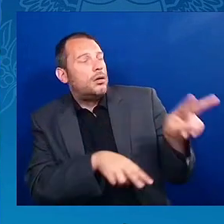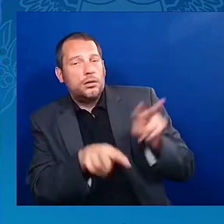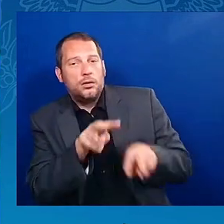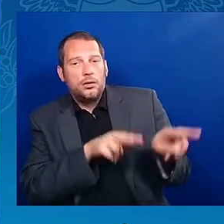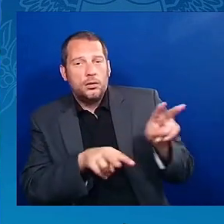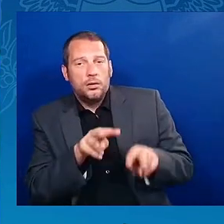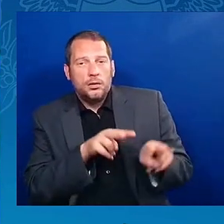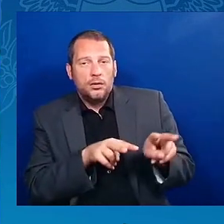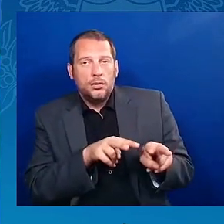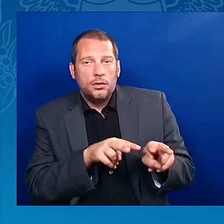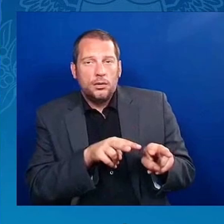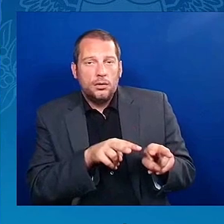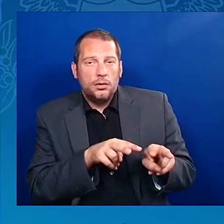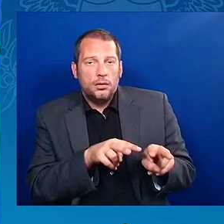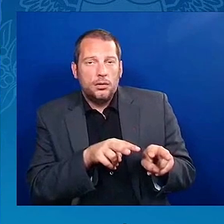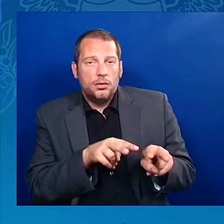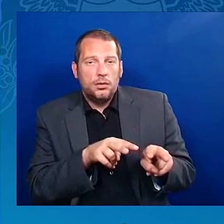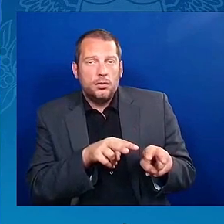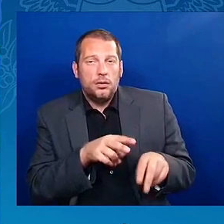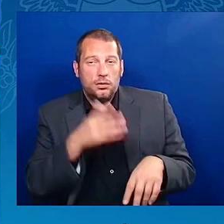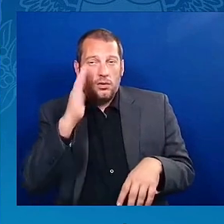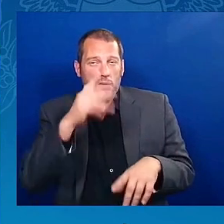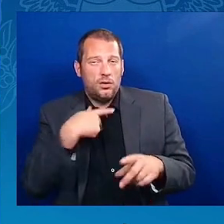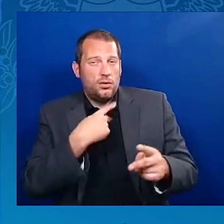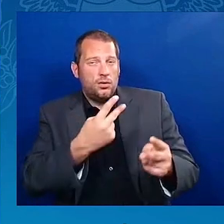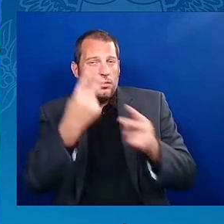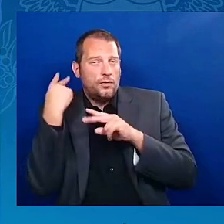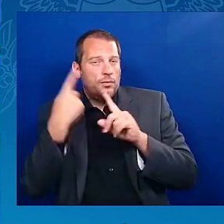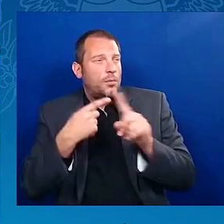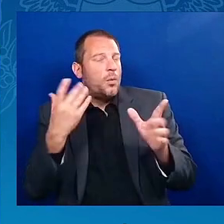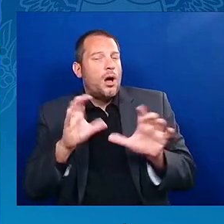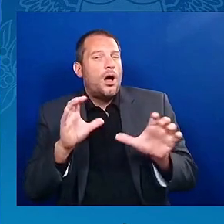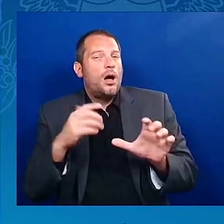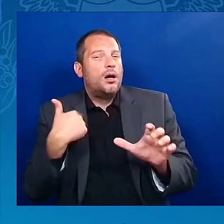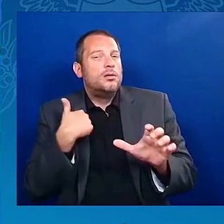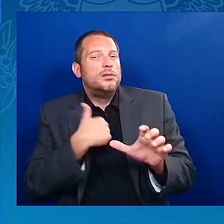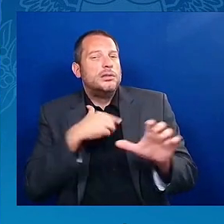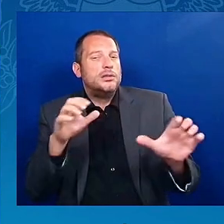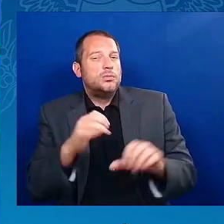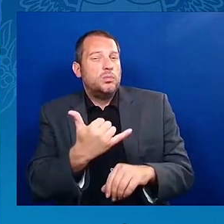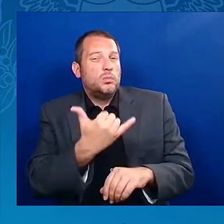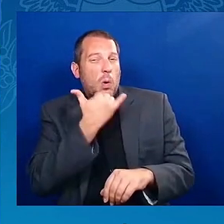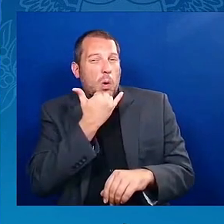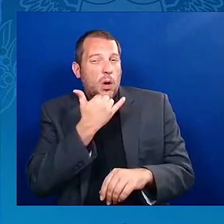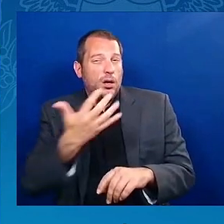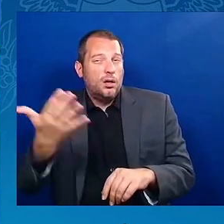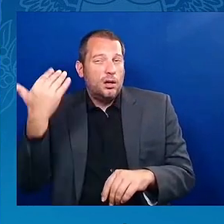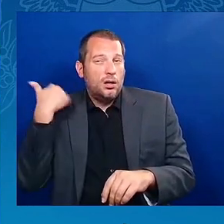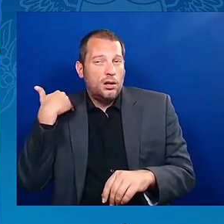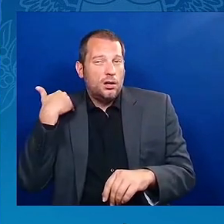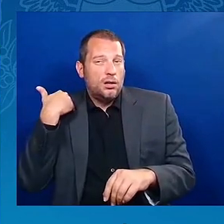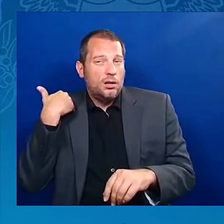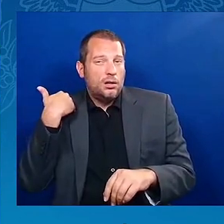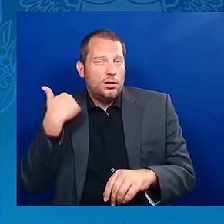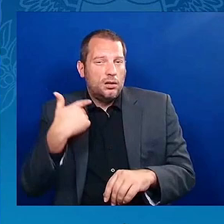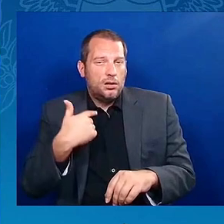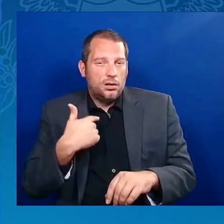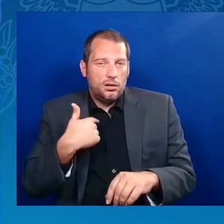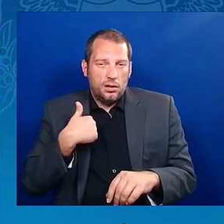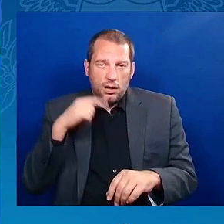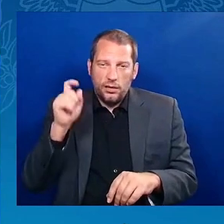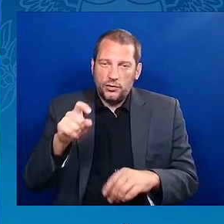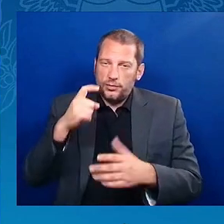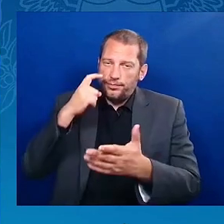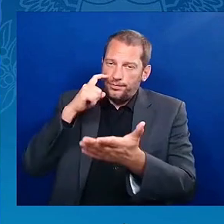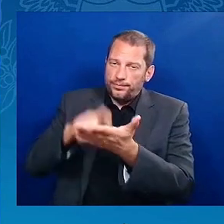And I have to give great credit to the former Secretary of HUD, Marsha Fudge, who we worked